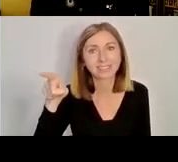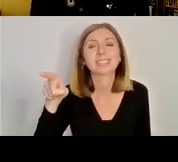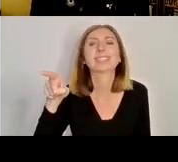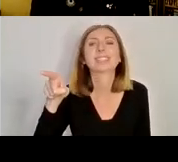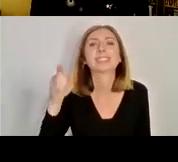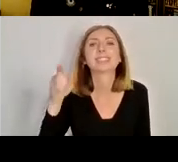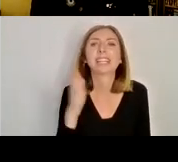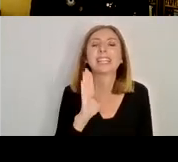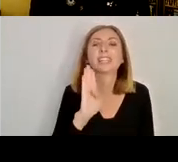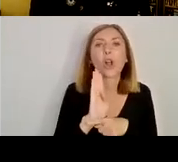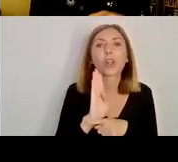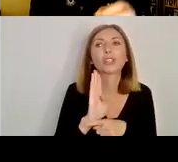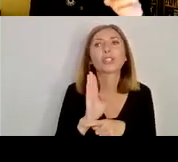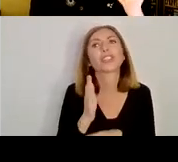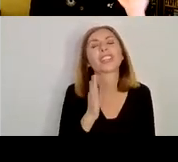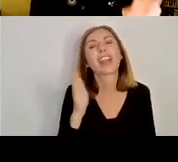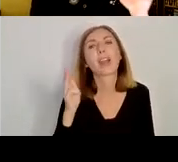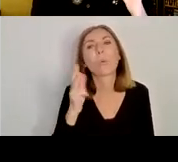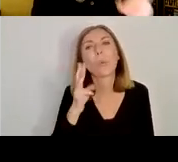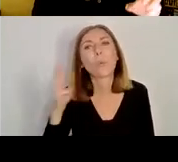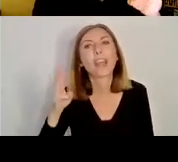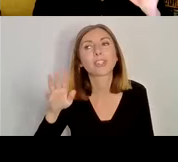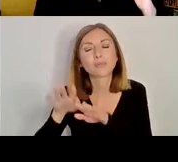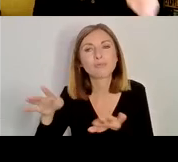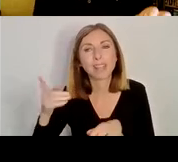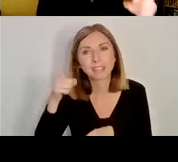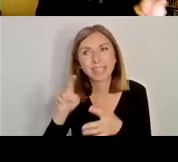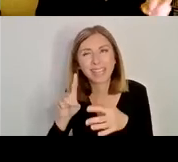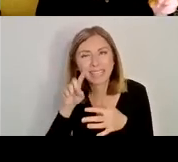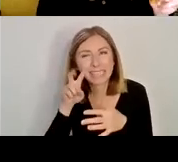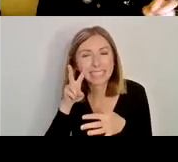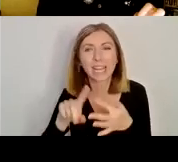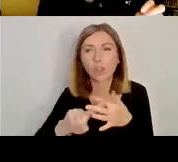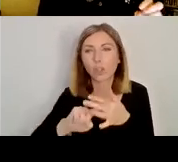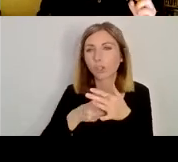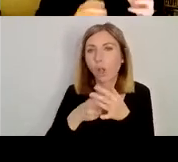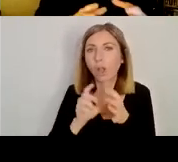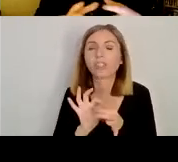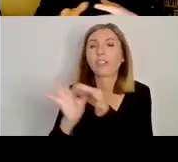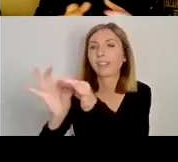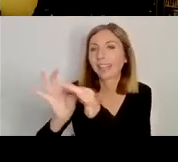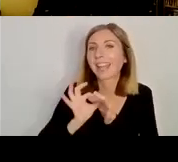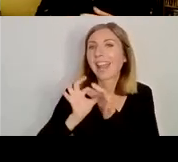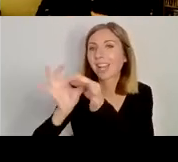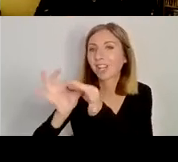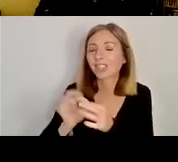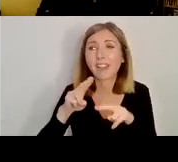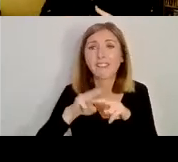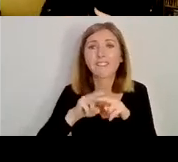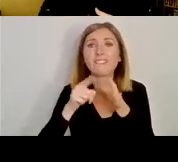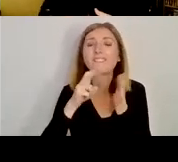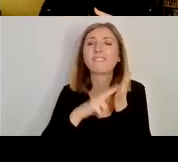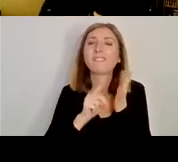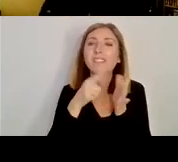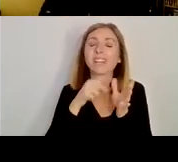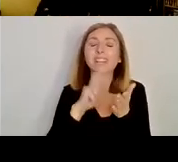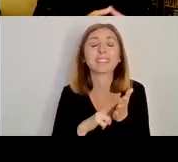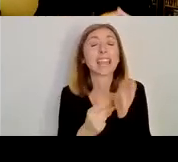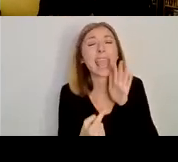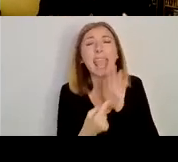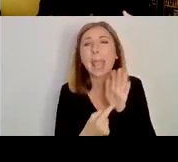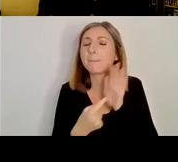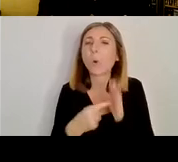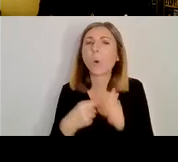Western Britain. Finian is such a popular and important saint that he ends up being localised in different parts of Ireland.